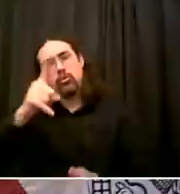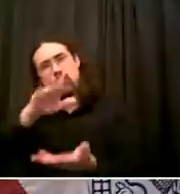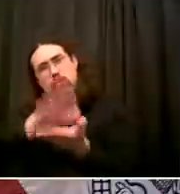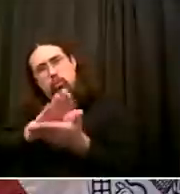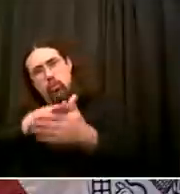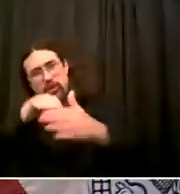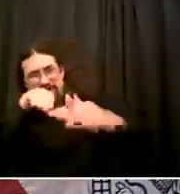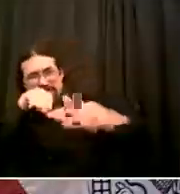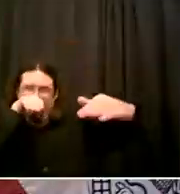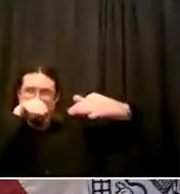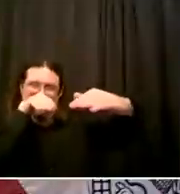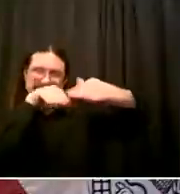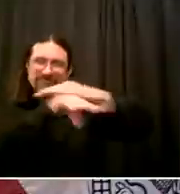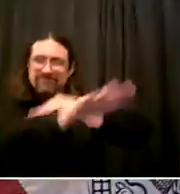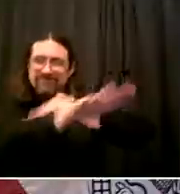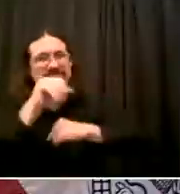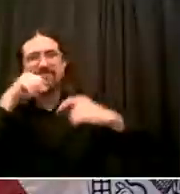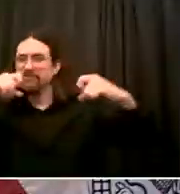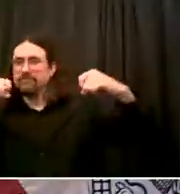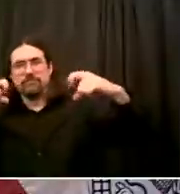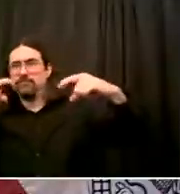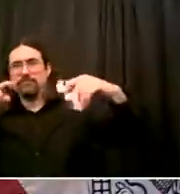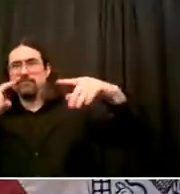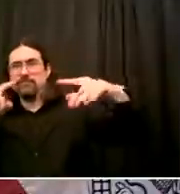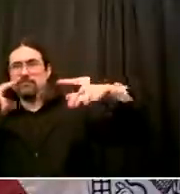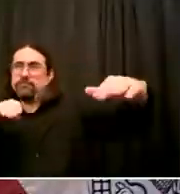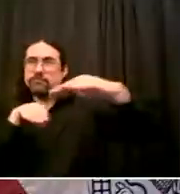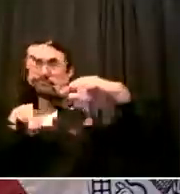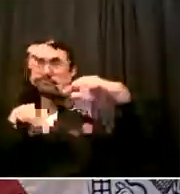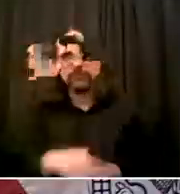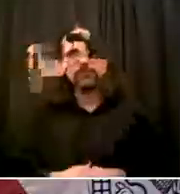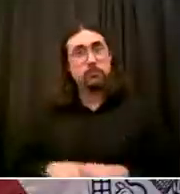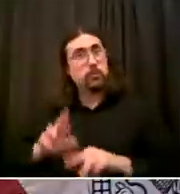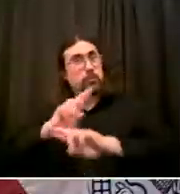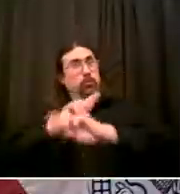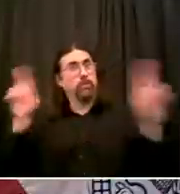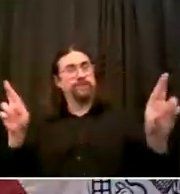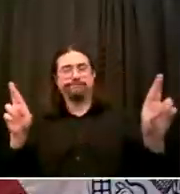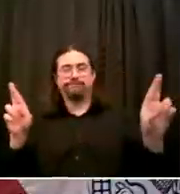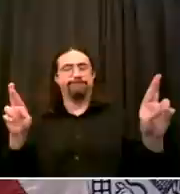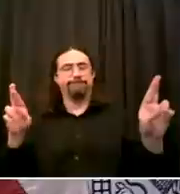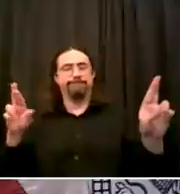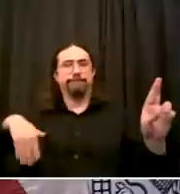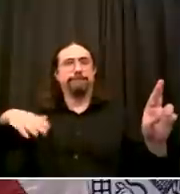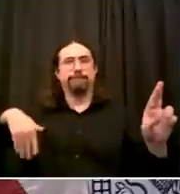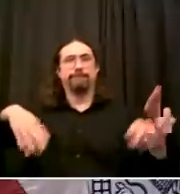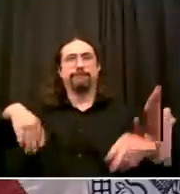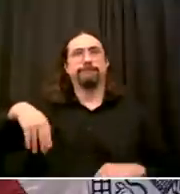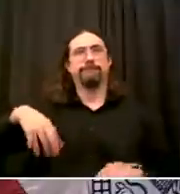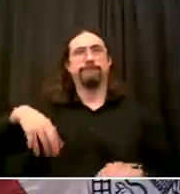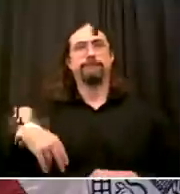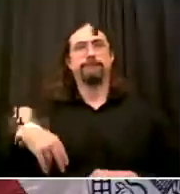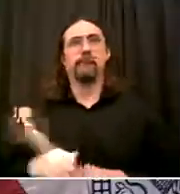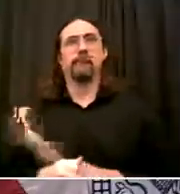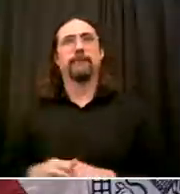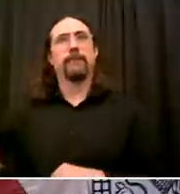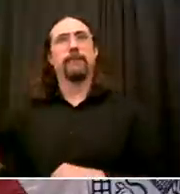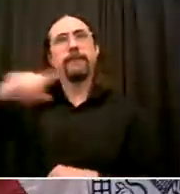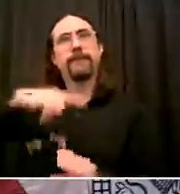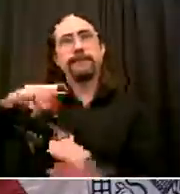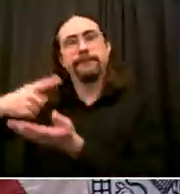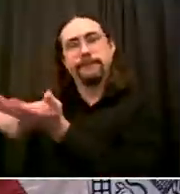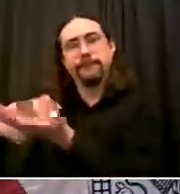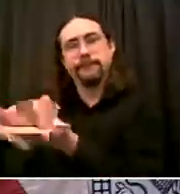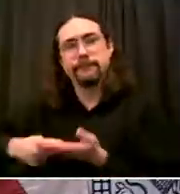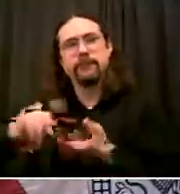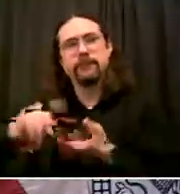say to you The Department of Education is examining all options right this moment And it's going to be interactive obviously with what we see